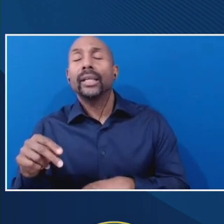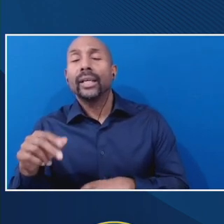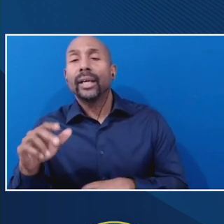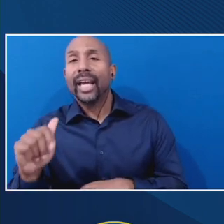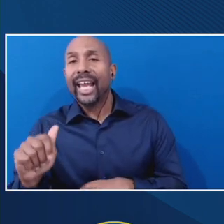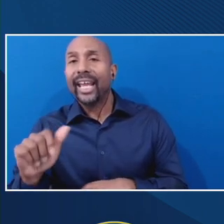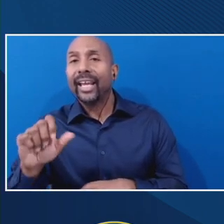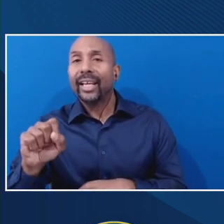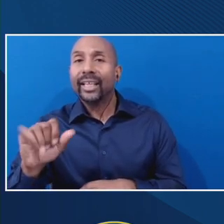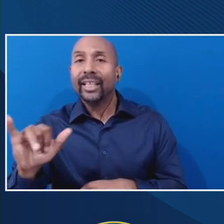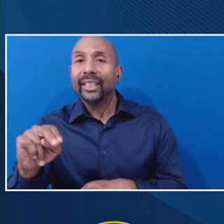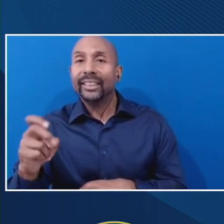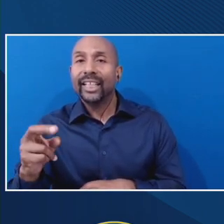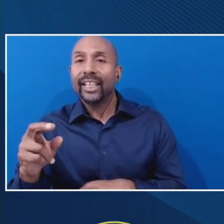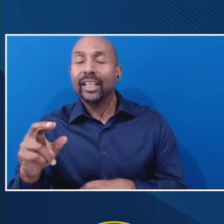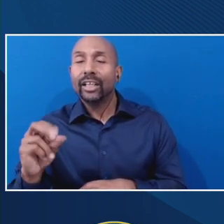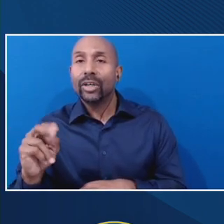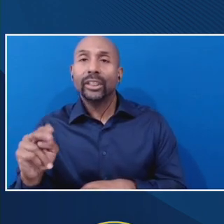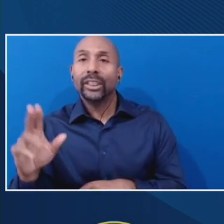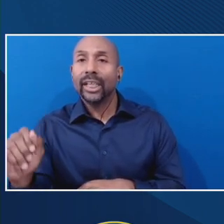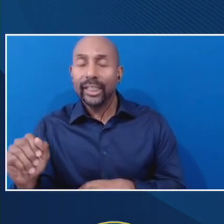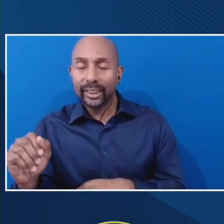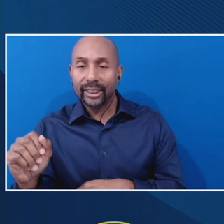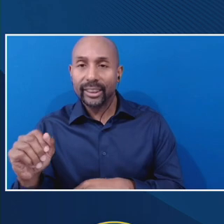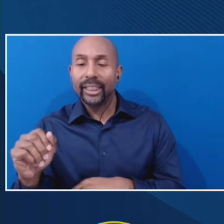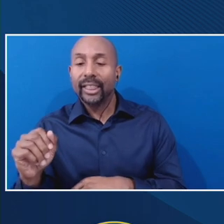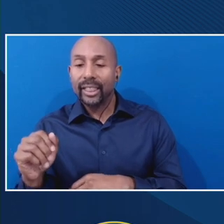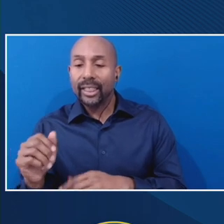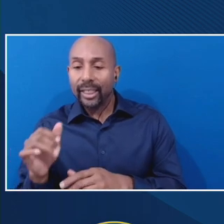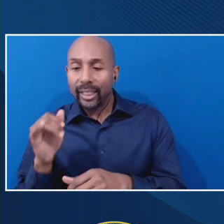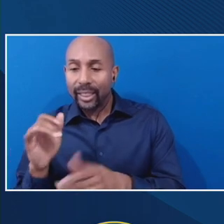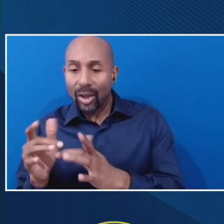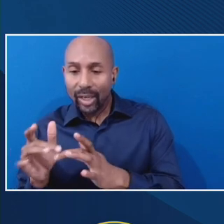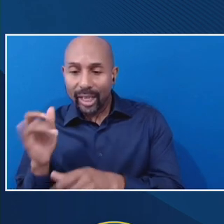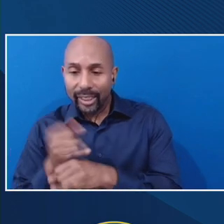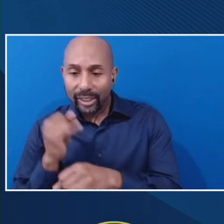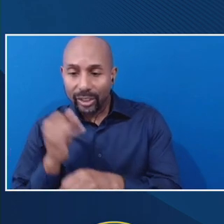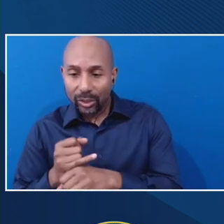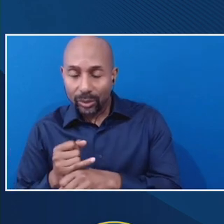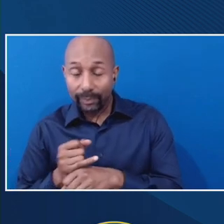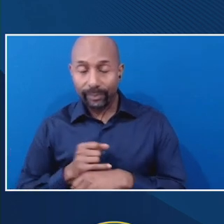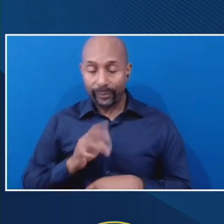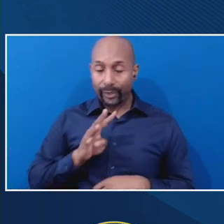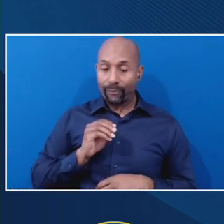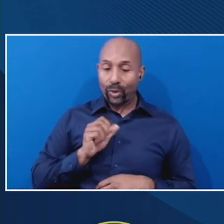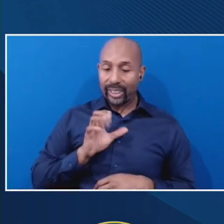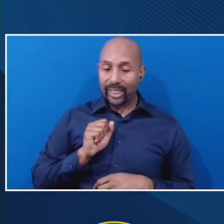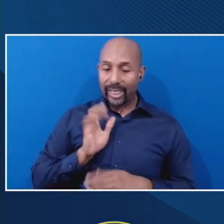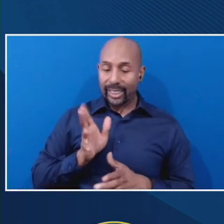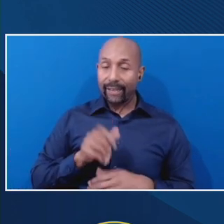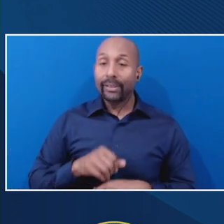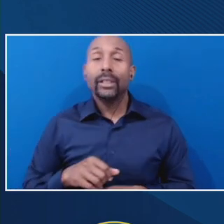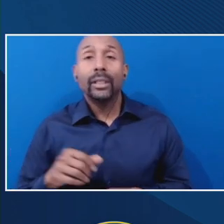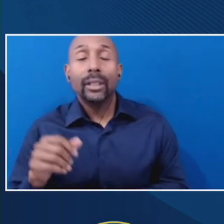remove that. So unrelated, but I think, you know, being clear about, you know, just being clear about,